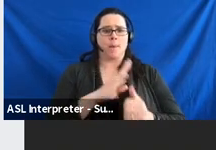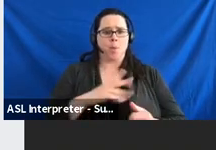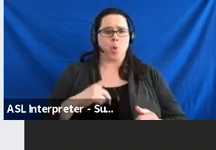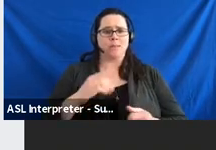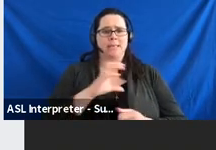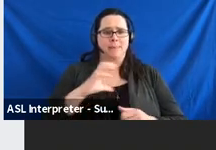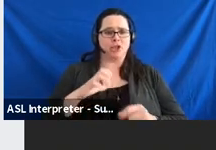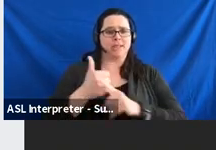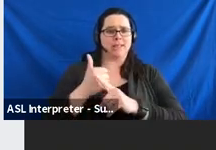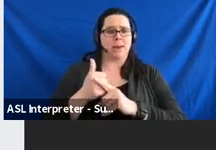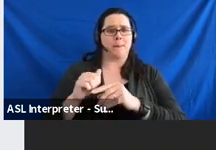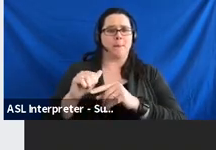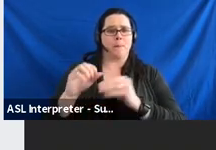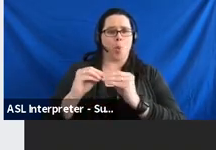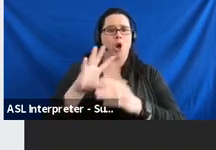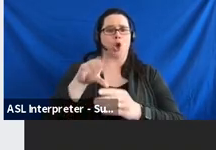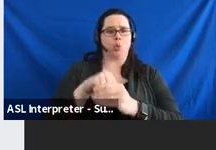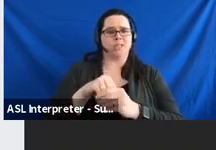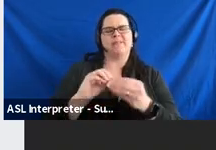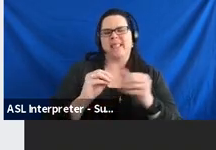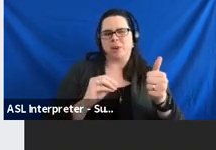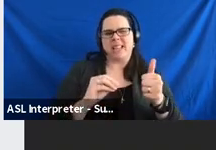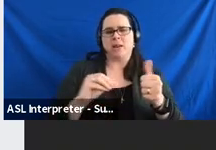they are more inclusive with people with disabilities.